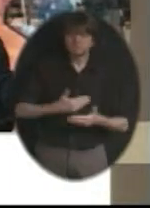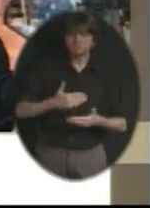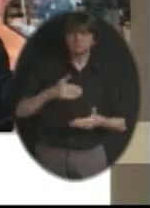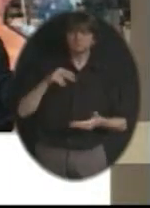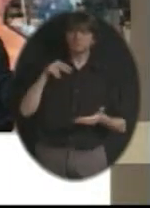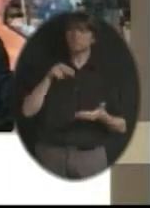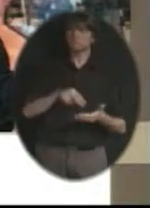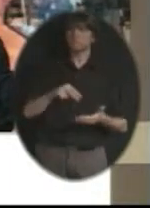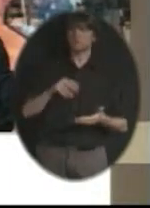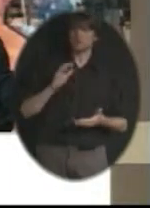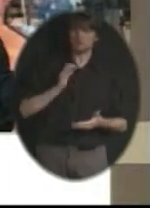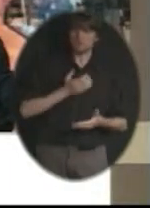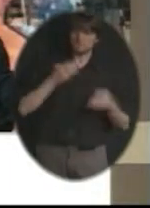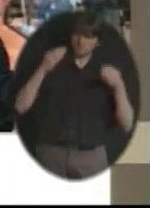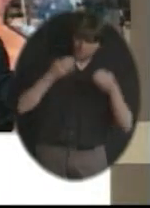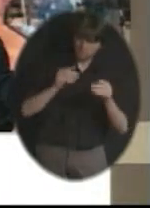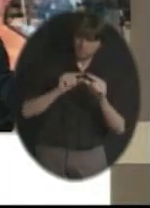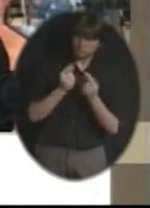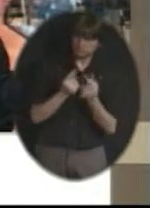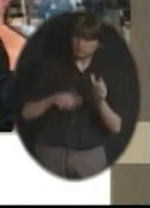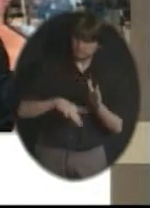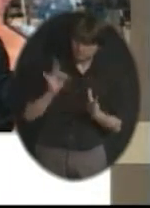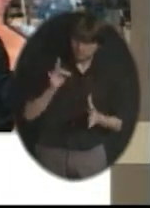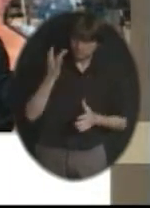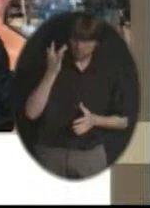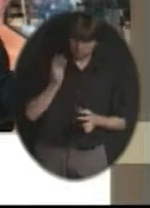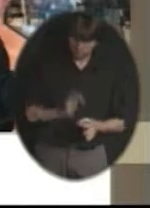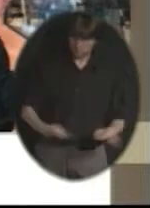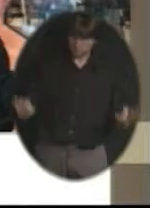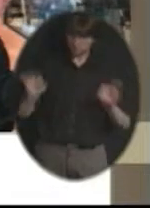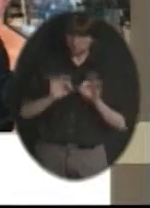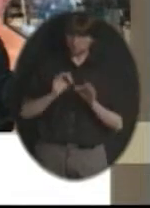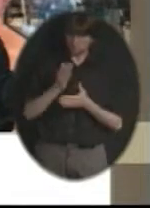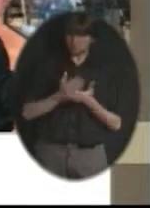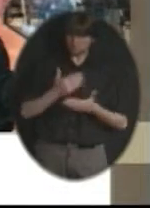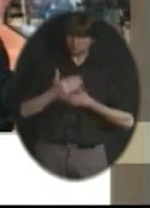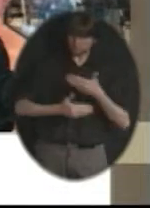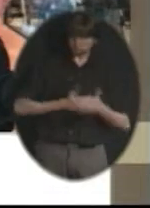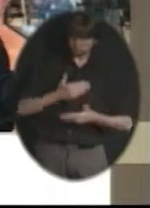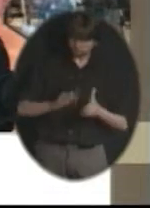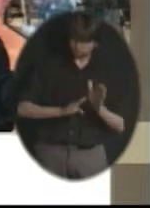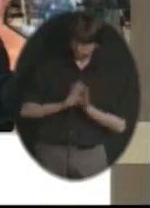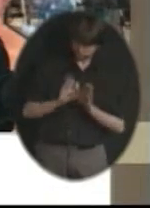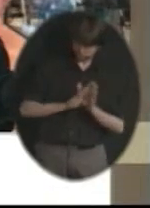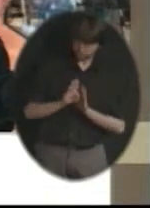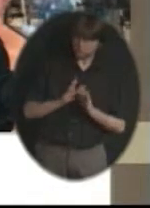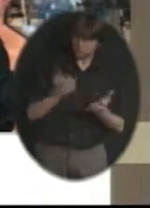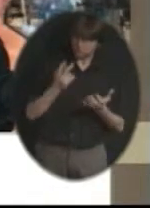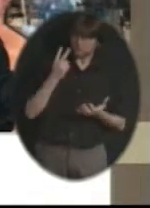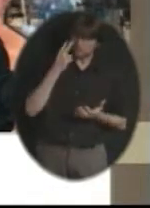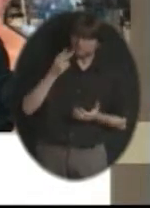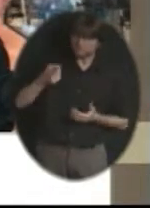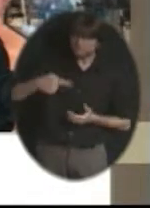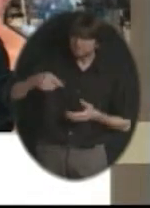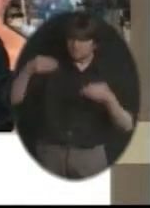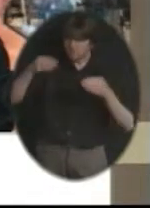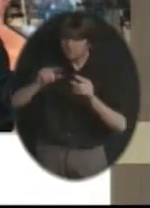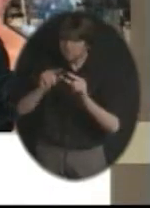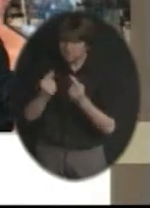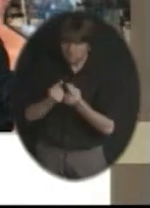because that was a big part of our process, was the input that we garnered from our communities. We were interested in